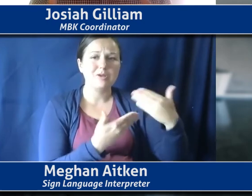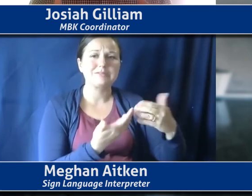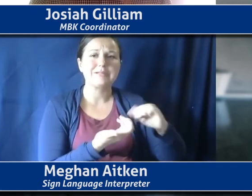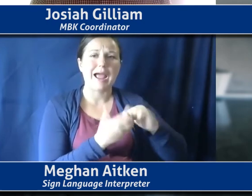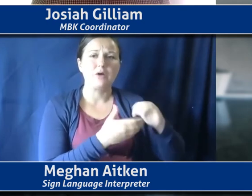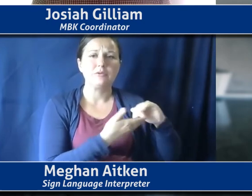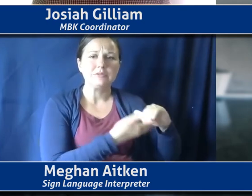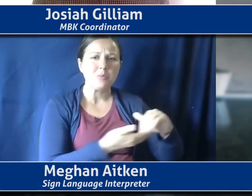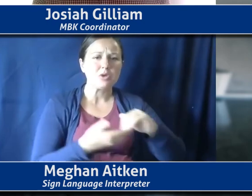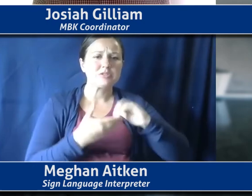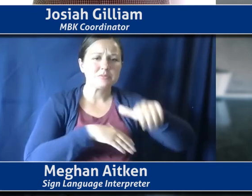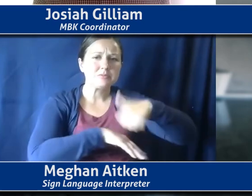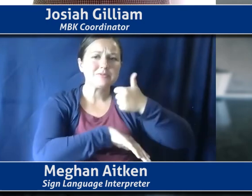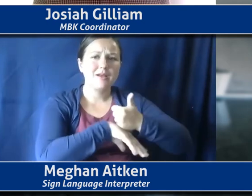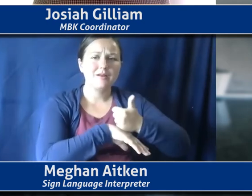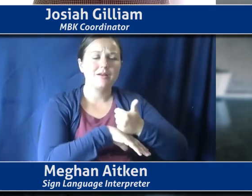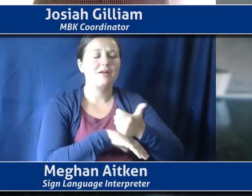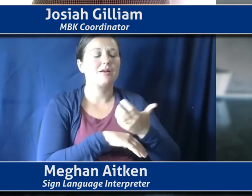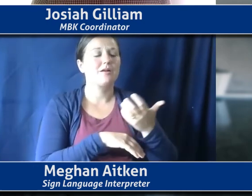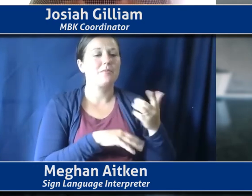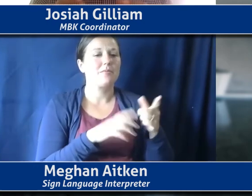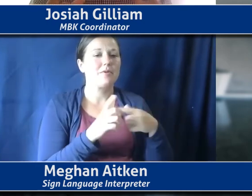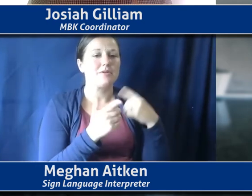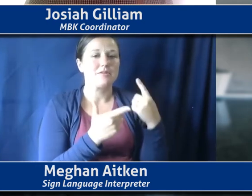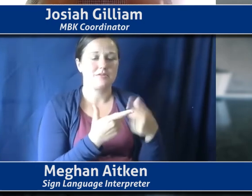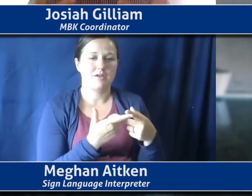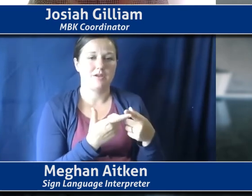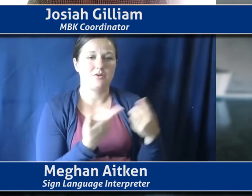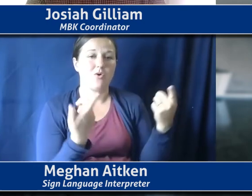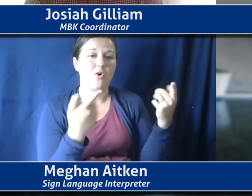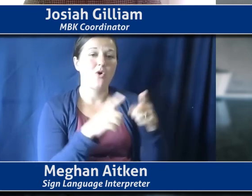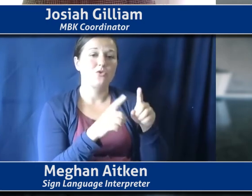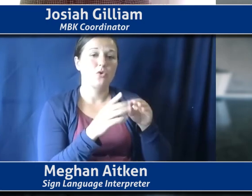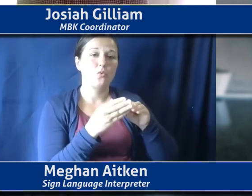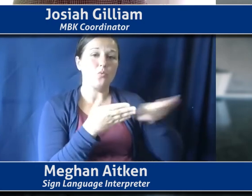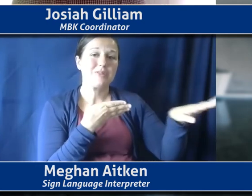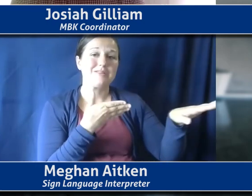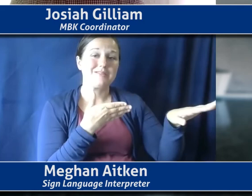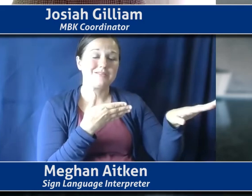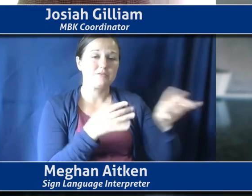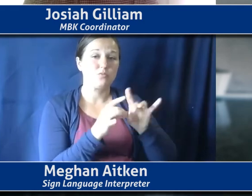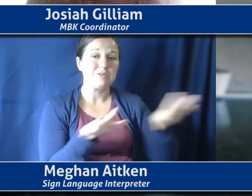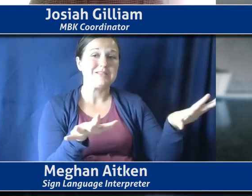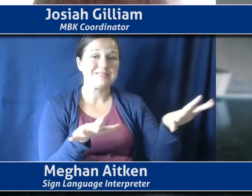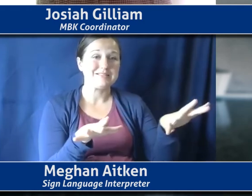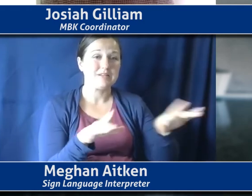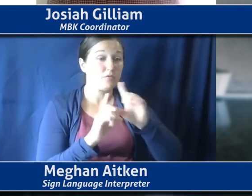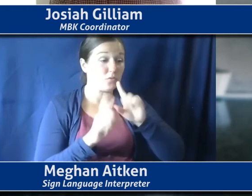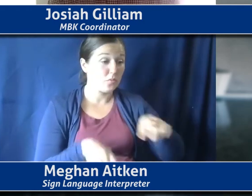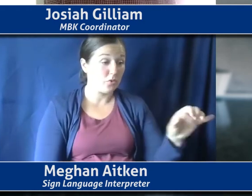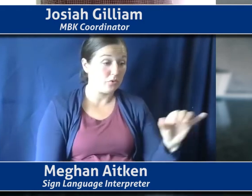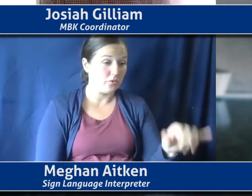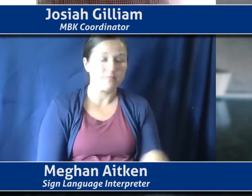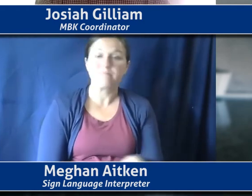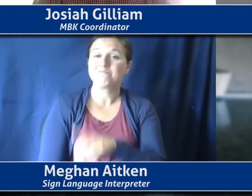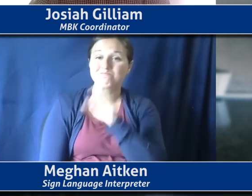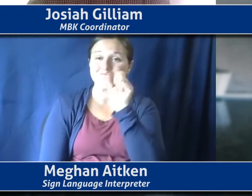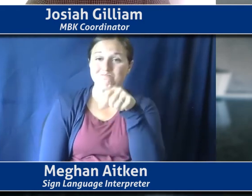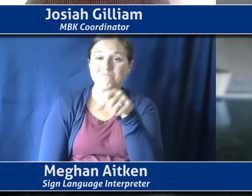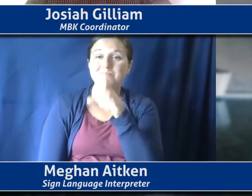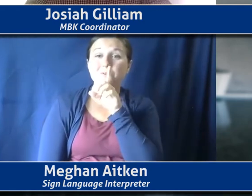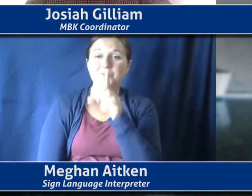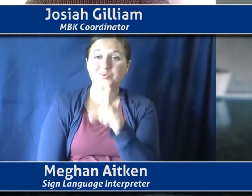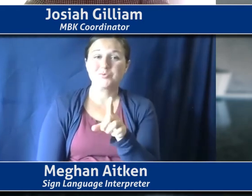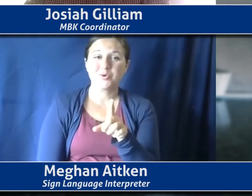play, um, and then, and then into the, the releasing of the report itself. Absolutely. And, um, there's a